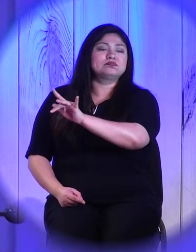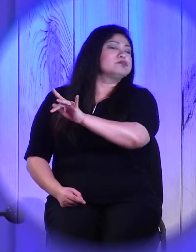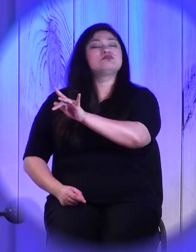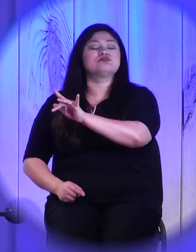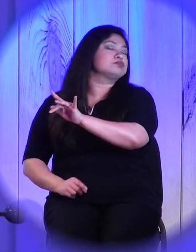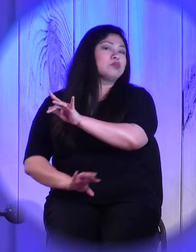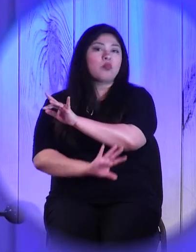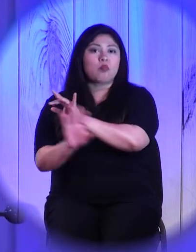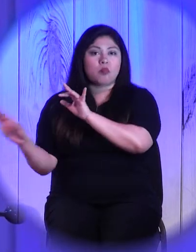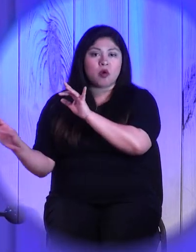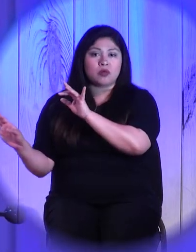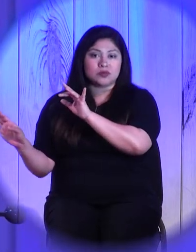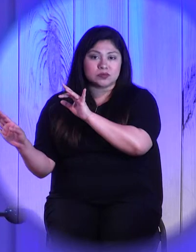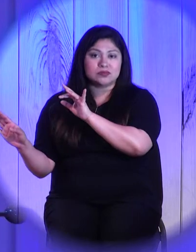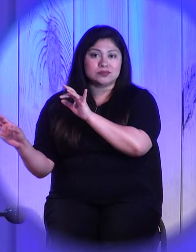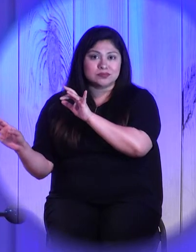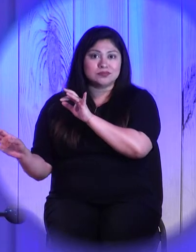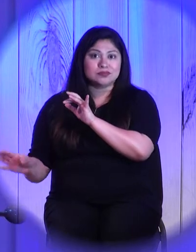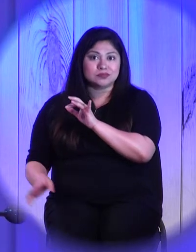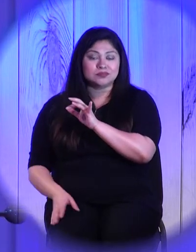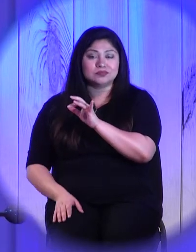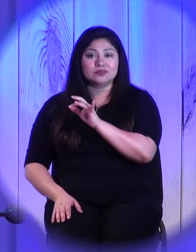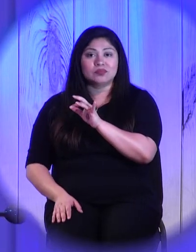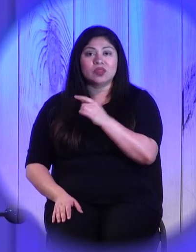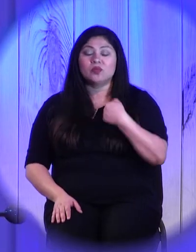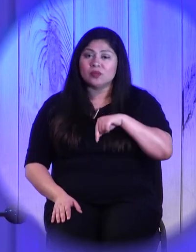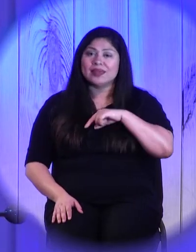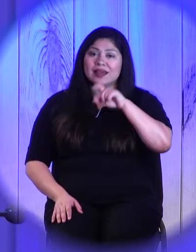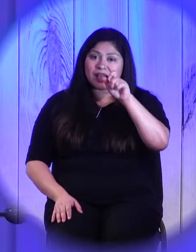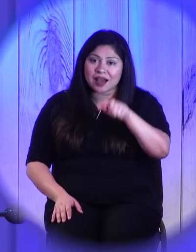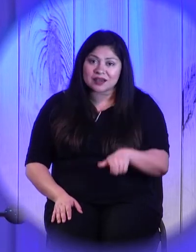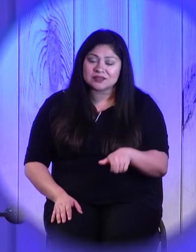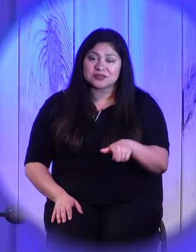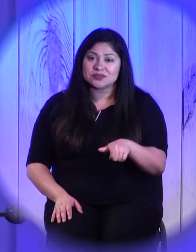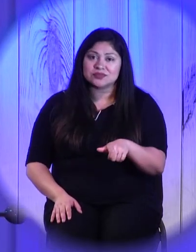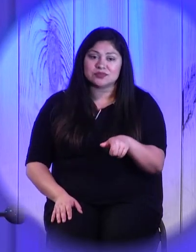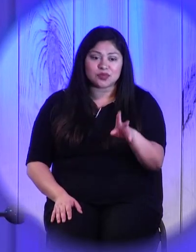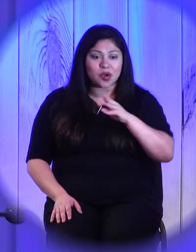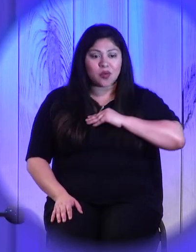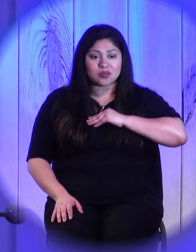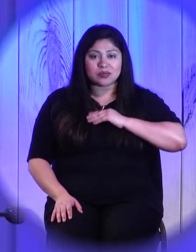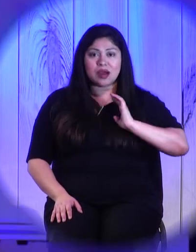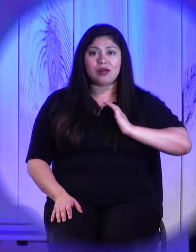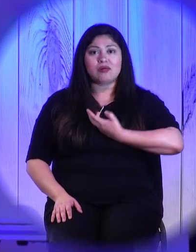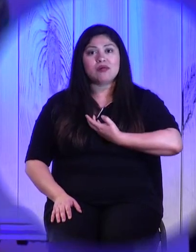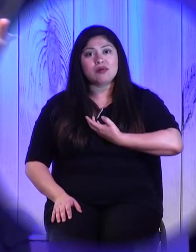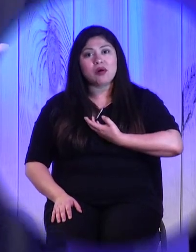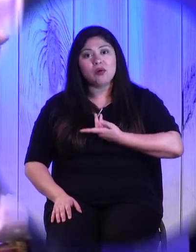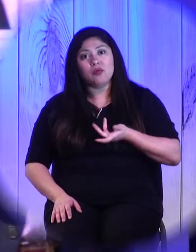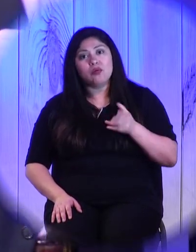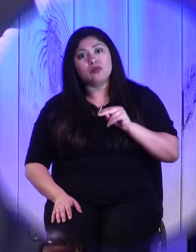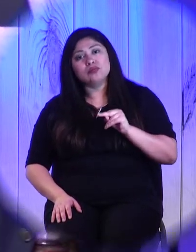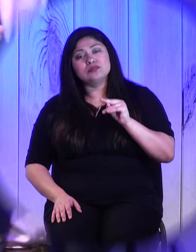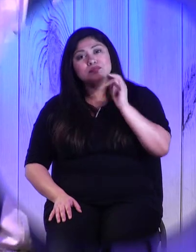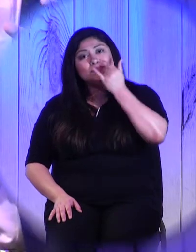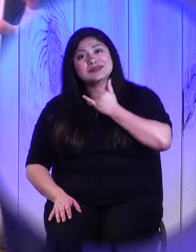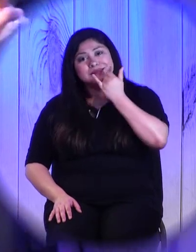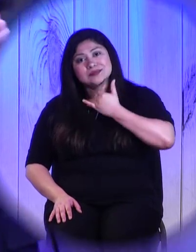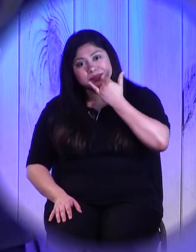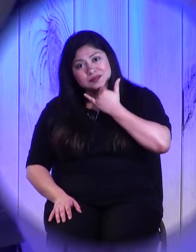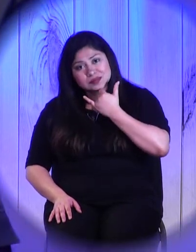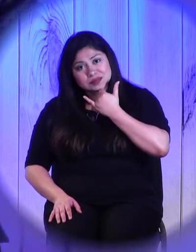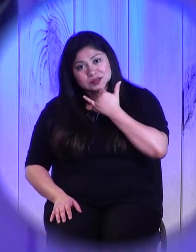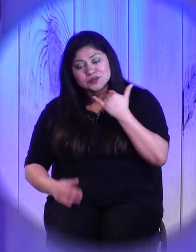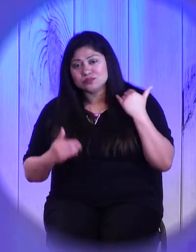next thing we can do is simply to own up to our own mistakes. So often we fail to show mercy to one another because